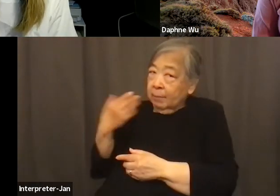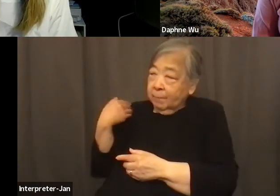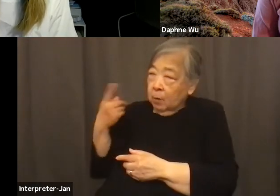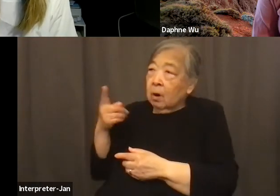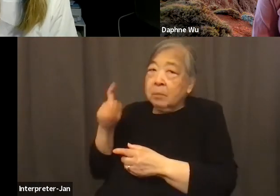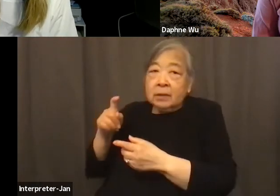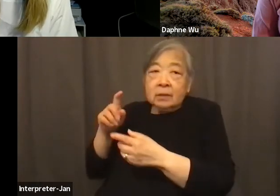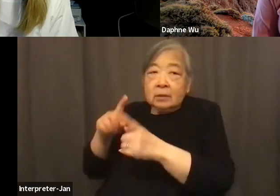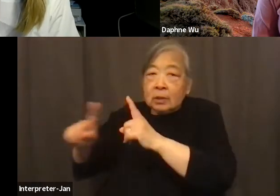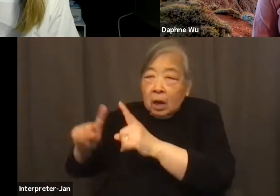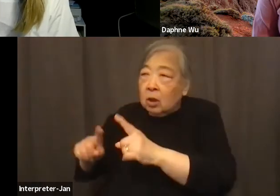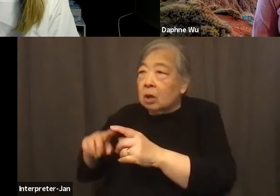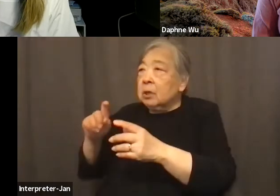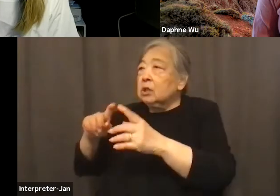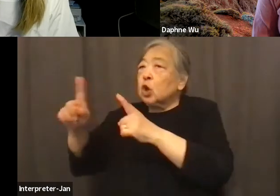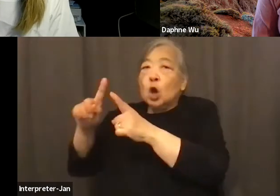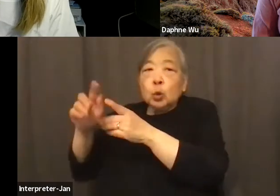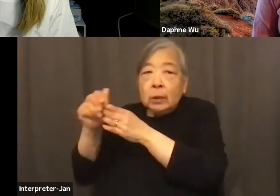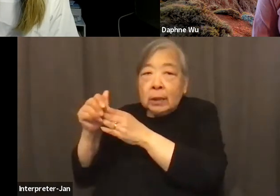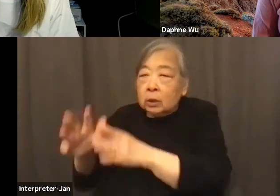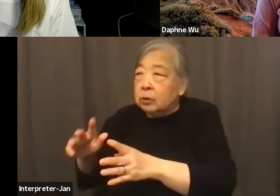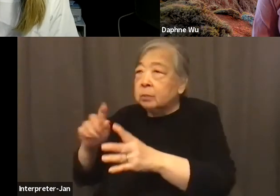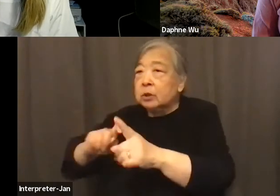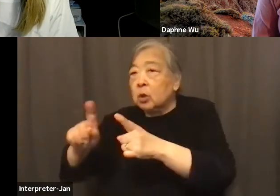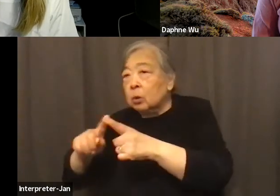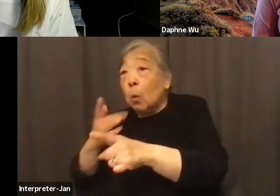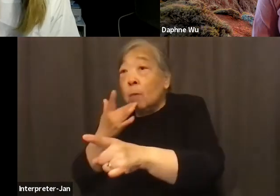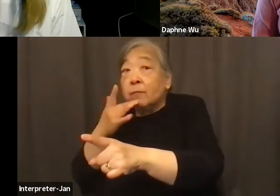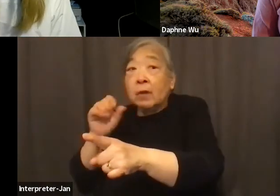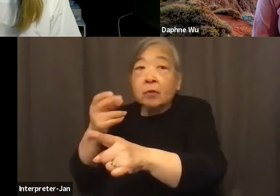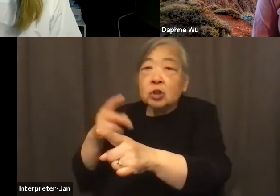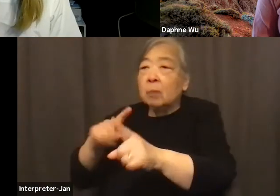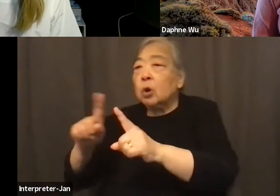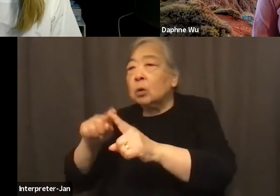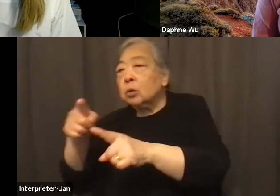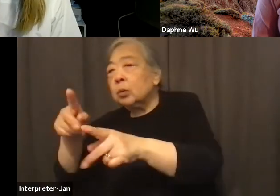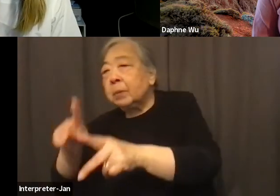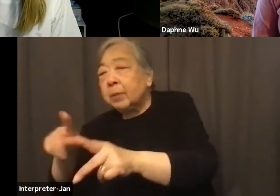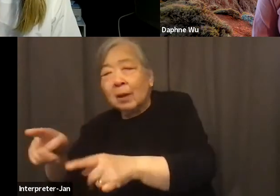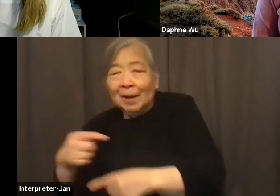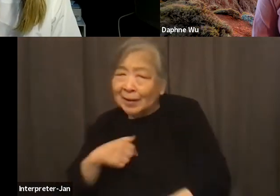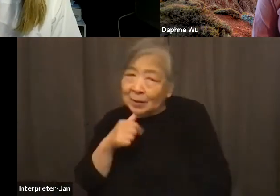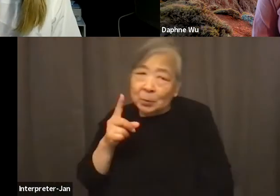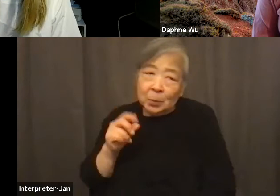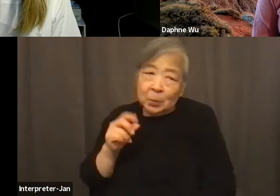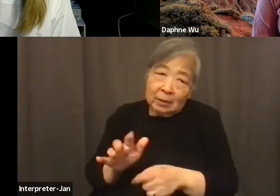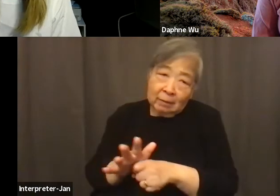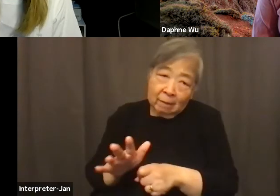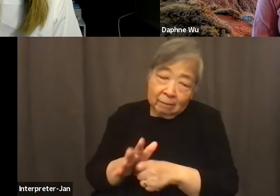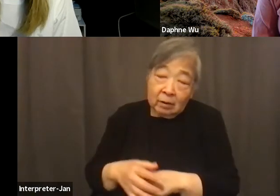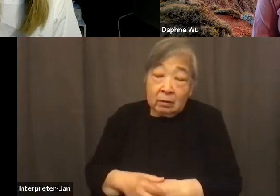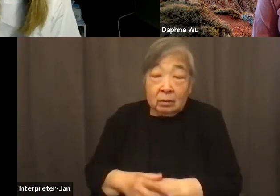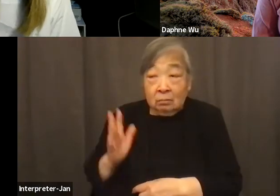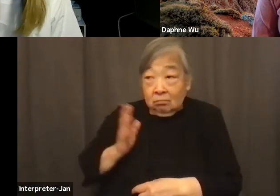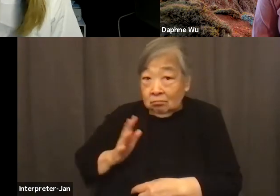talking to leaders more, talking to your favorite shopkeeper. I admittedly didn't do that enough. And when we were going around,